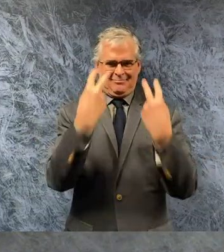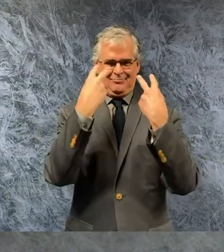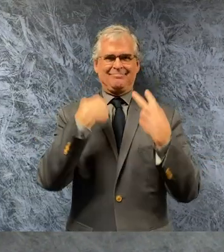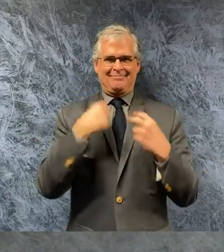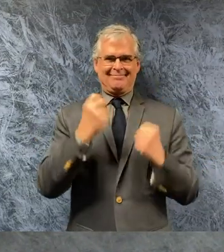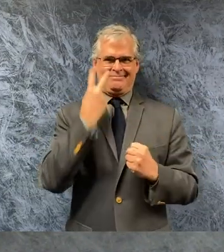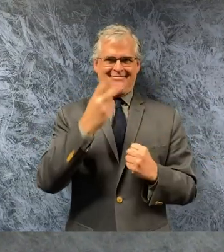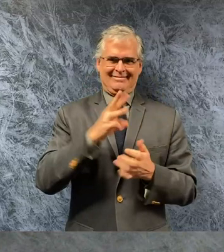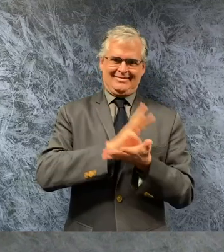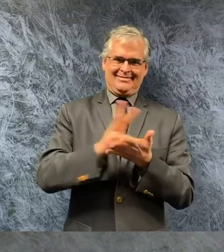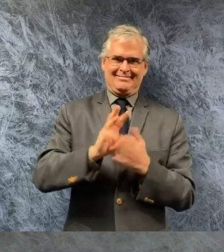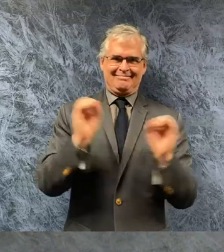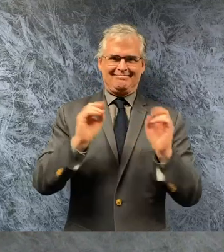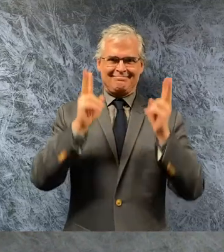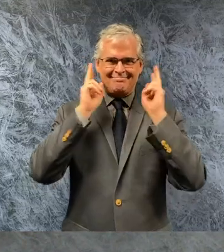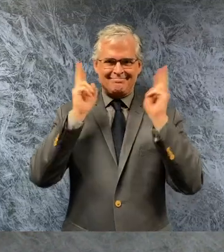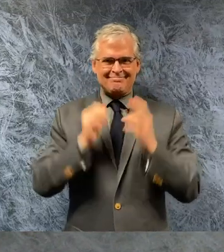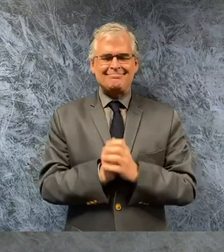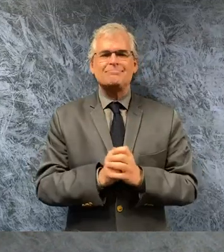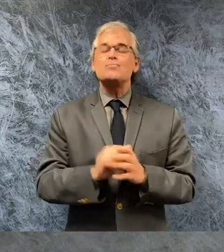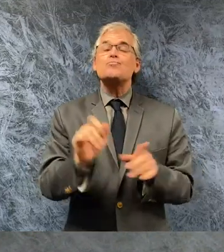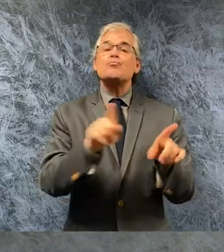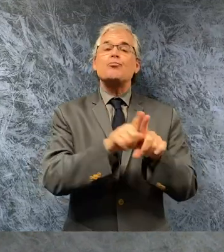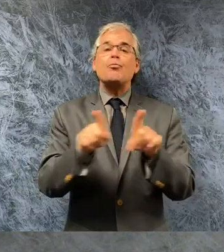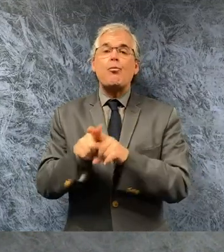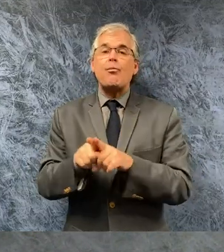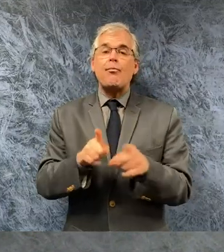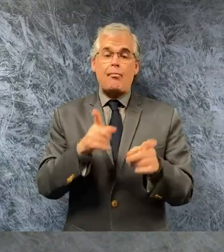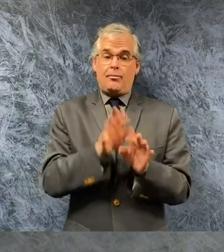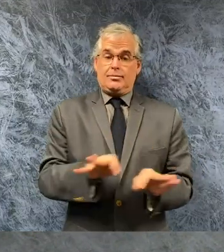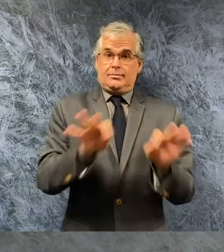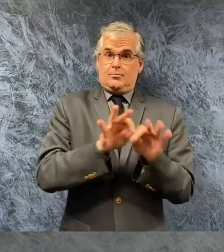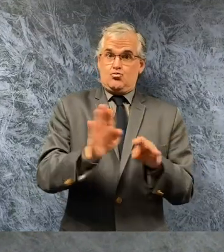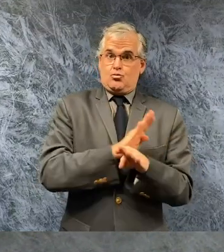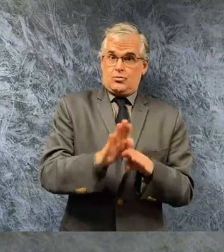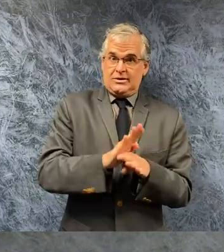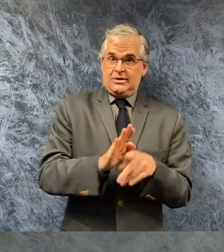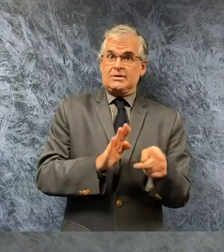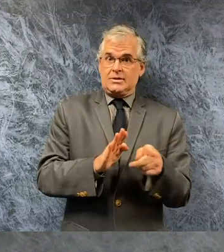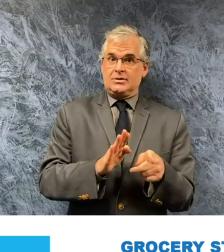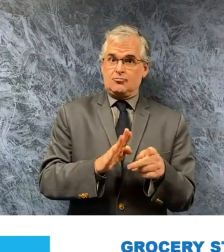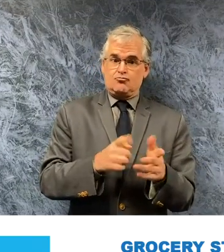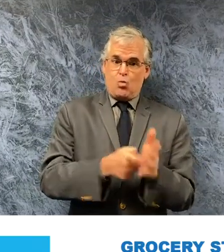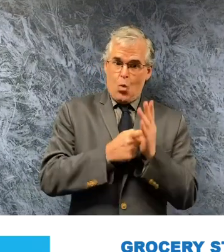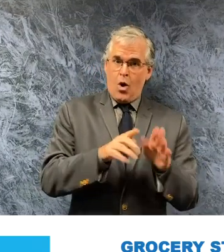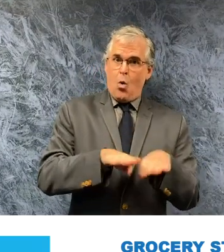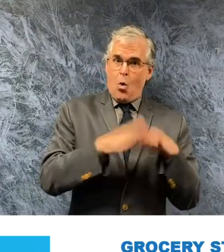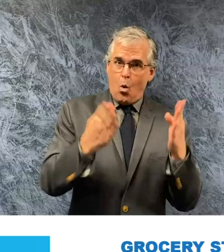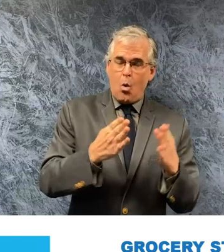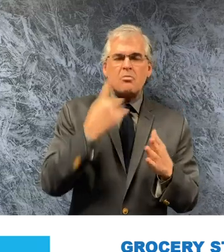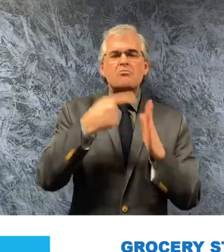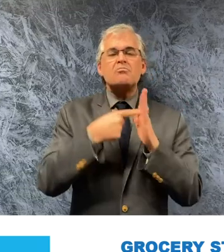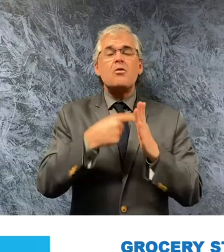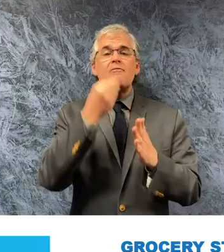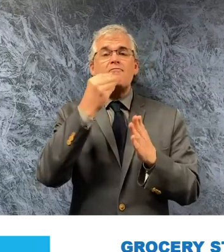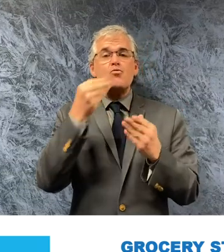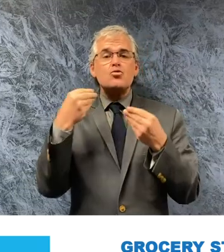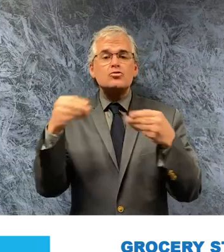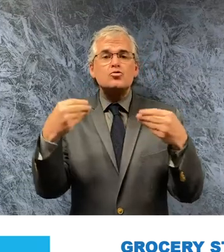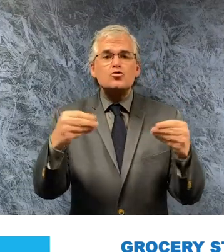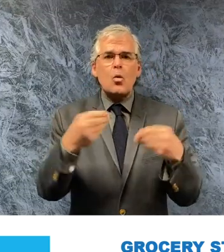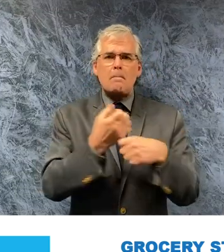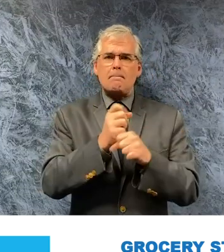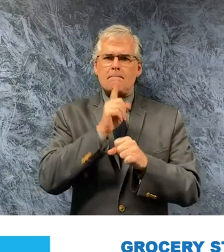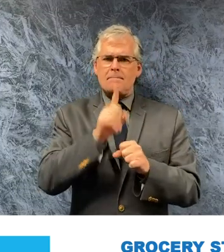essential businesses providing services or selling goods to the public including grocery stores to ensure they were providing safe as an